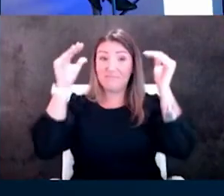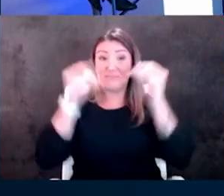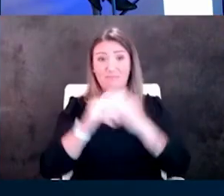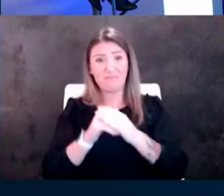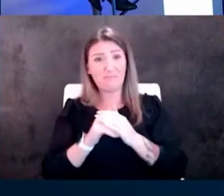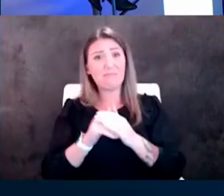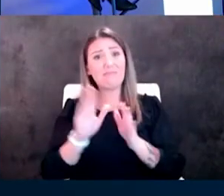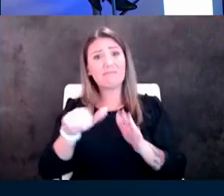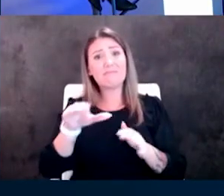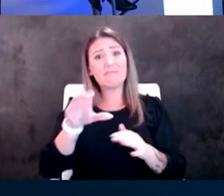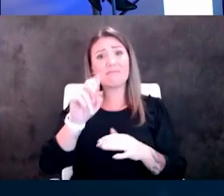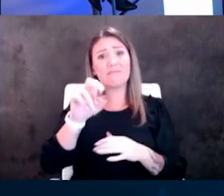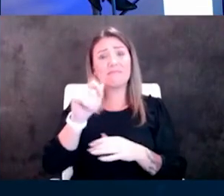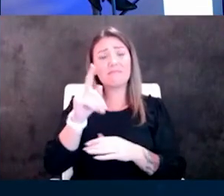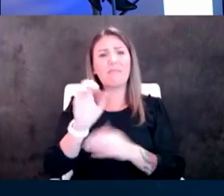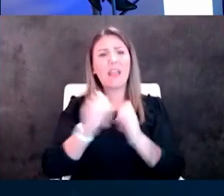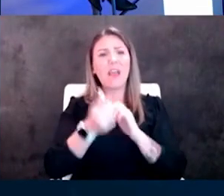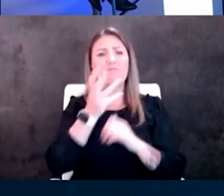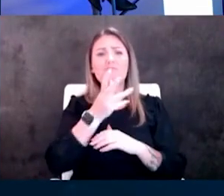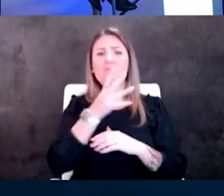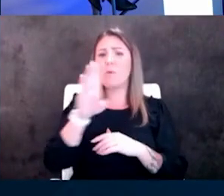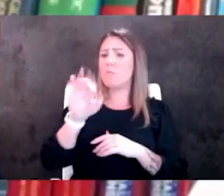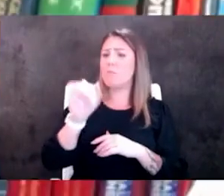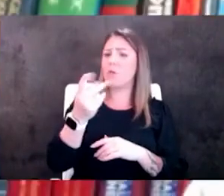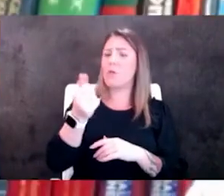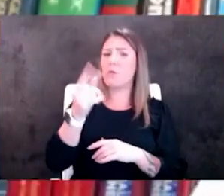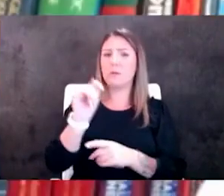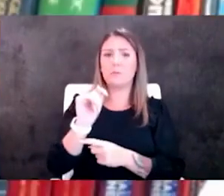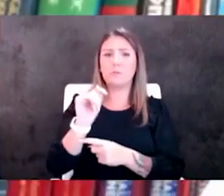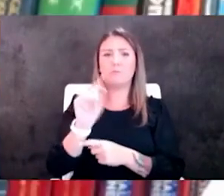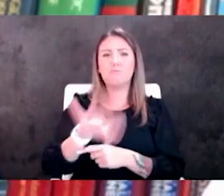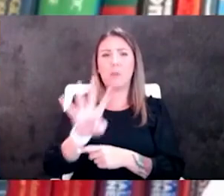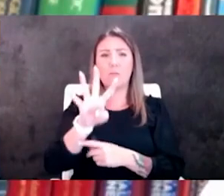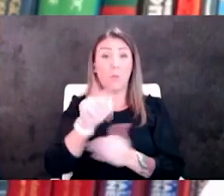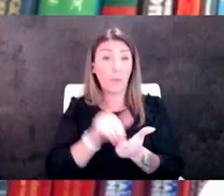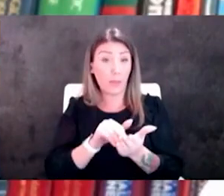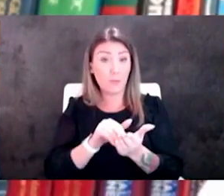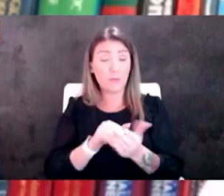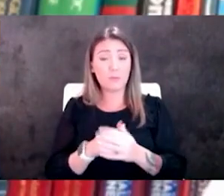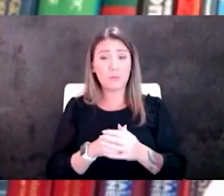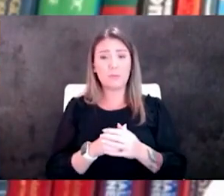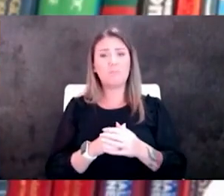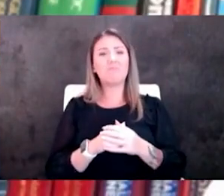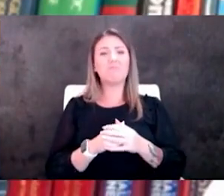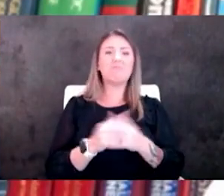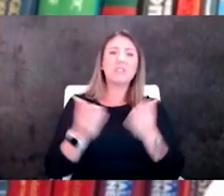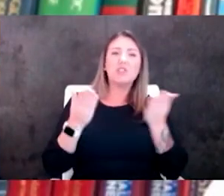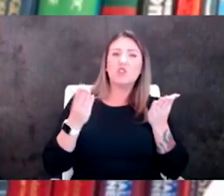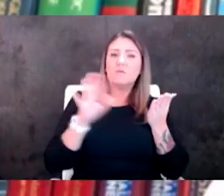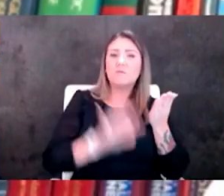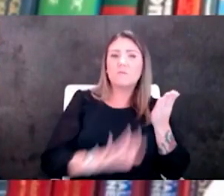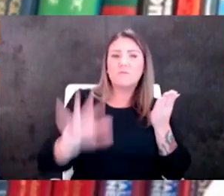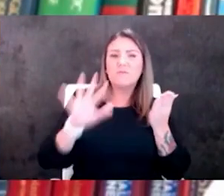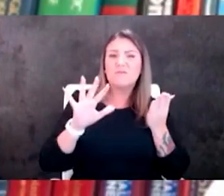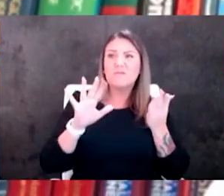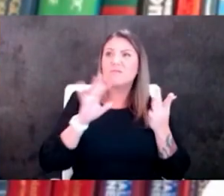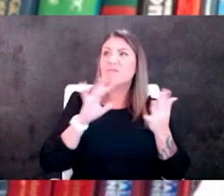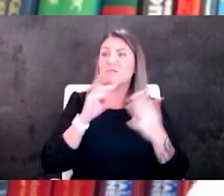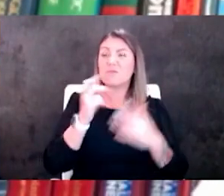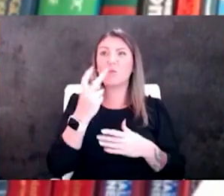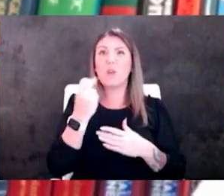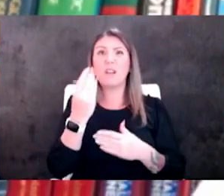well we're at about 4 000 and we have probably have a service area 12 15 000